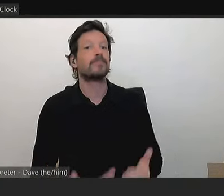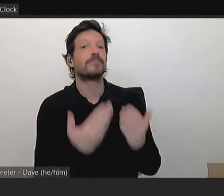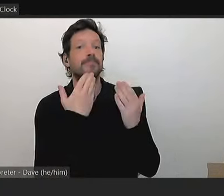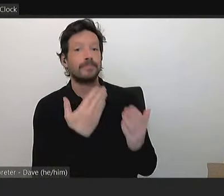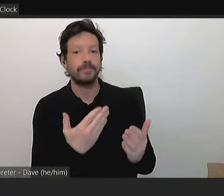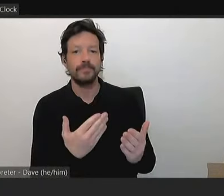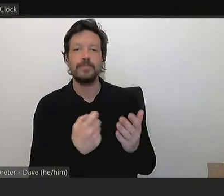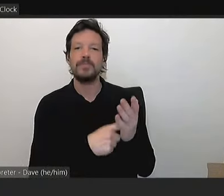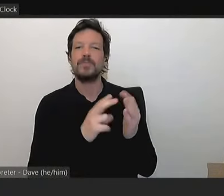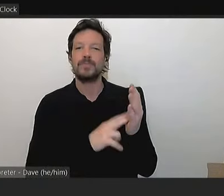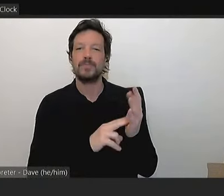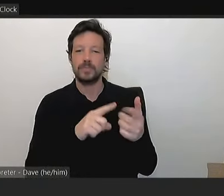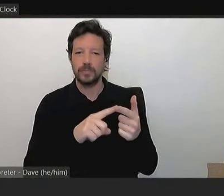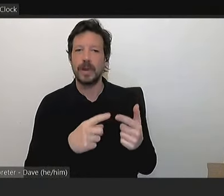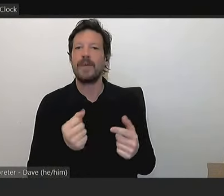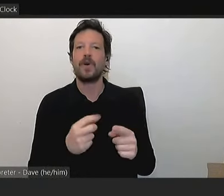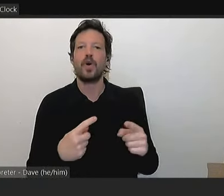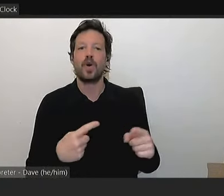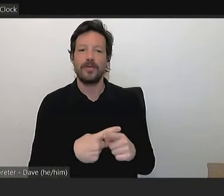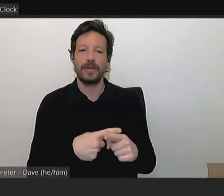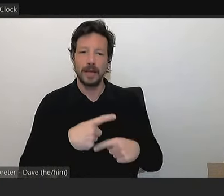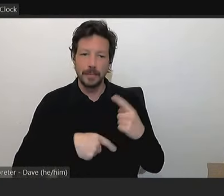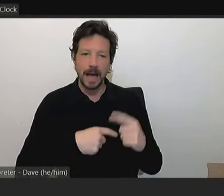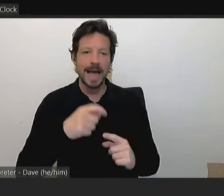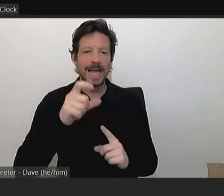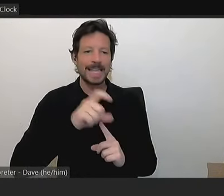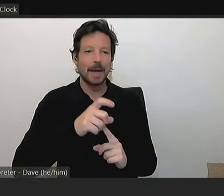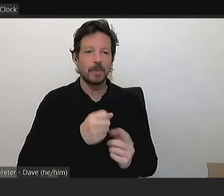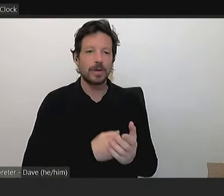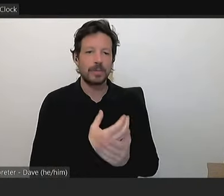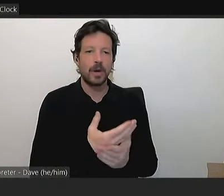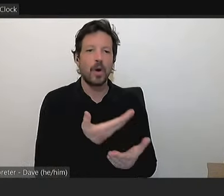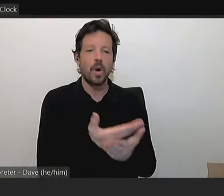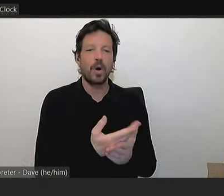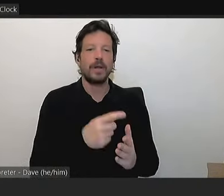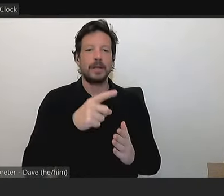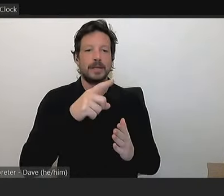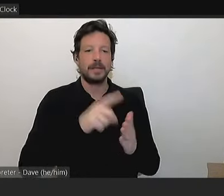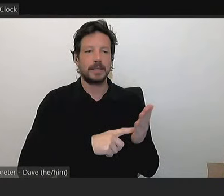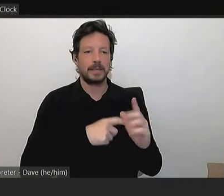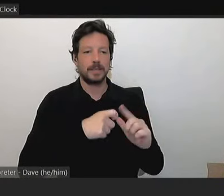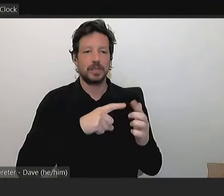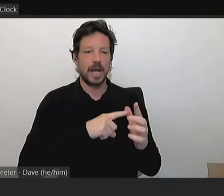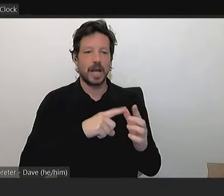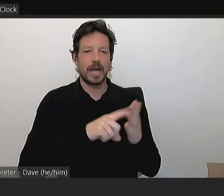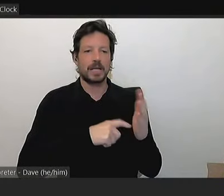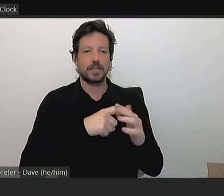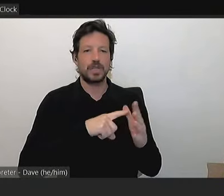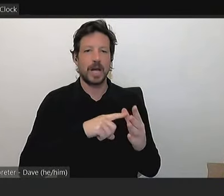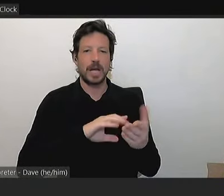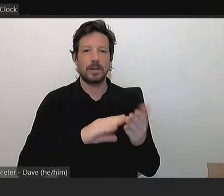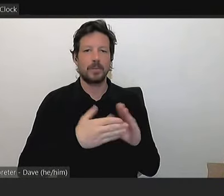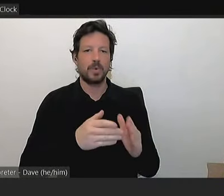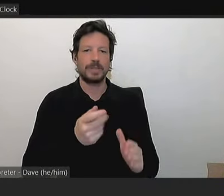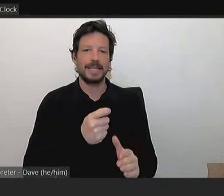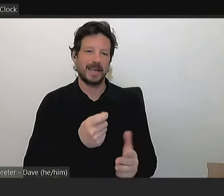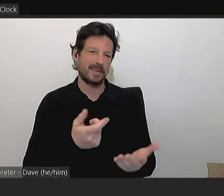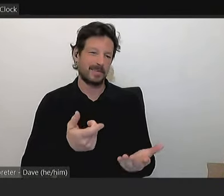I have a conflict in relation to capital expenditure on Jaka Jaka Community Centre as I am employed there.